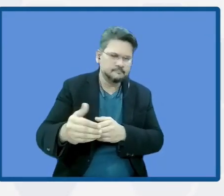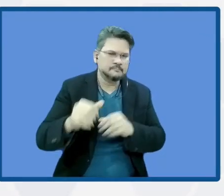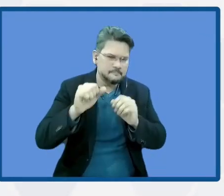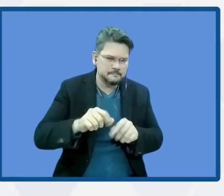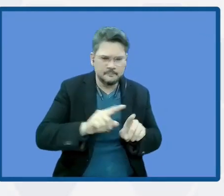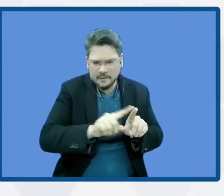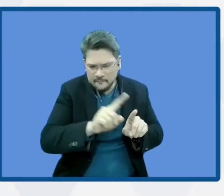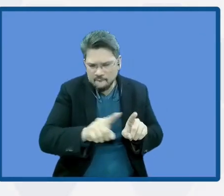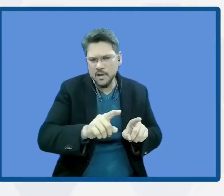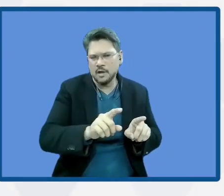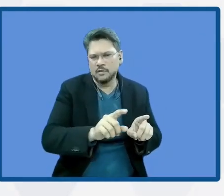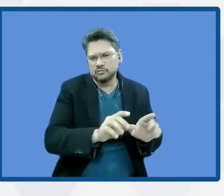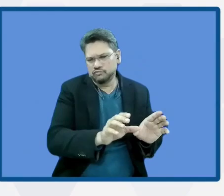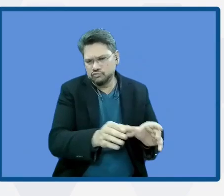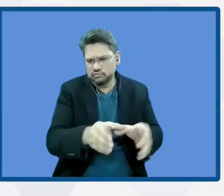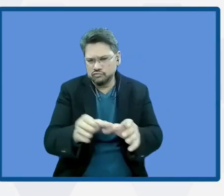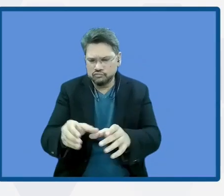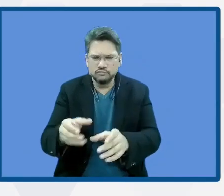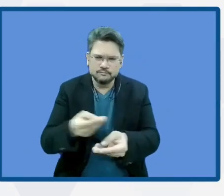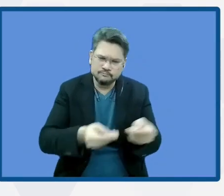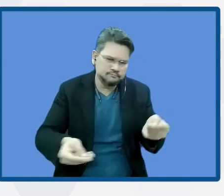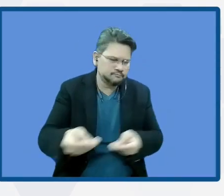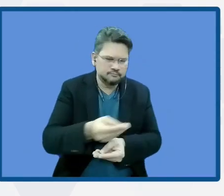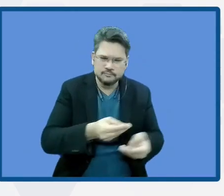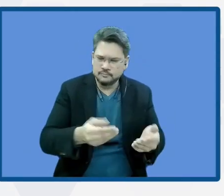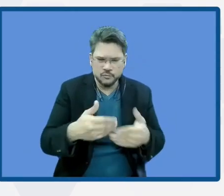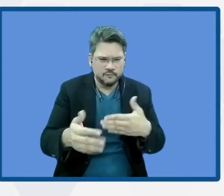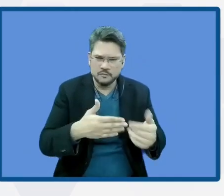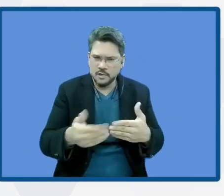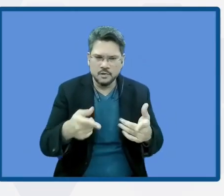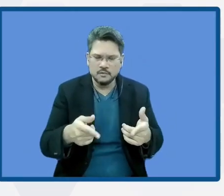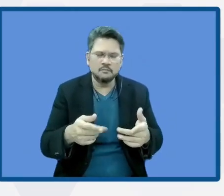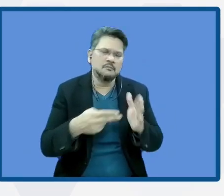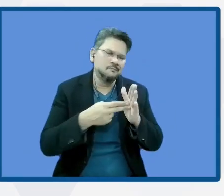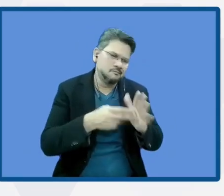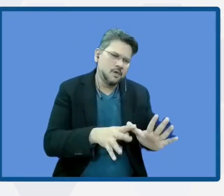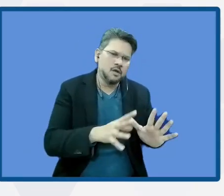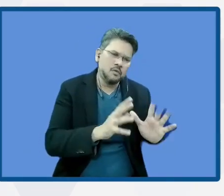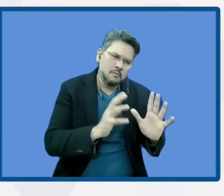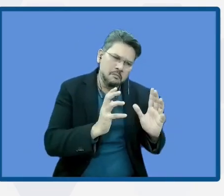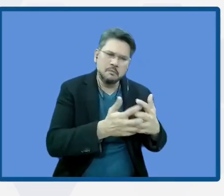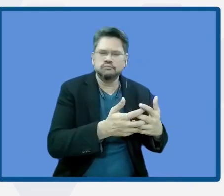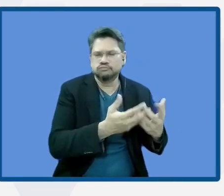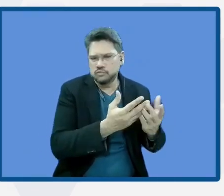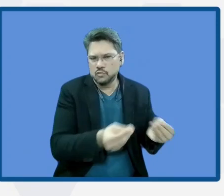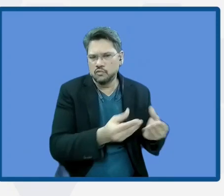-based solutions are needed. But instead of having these